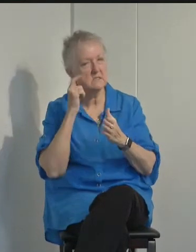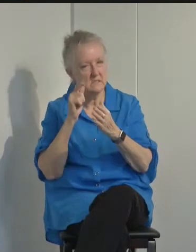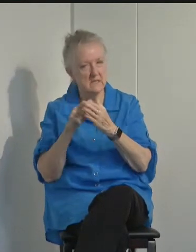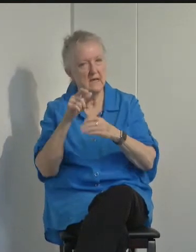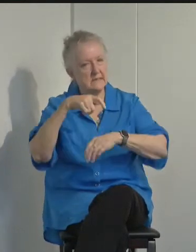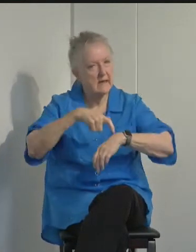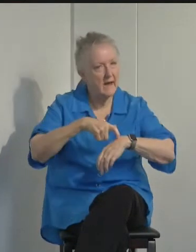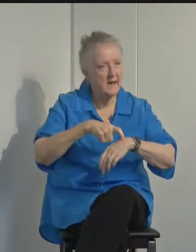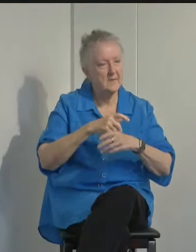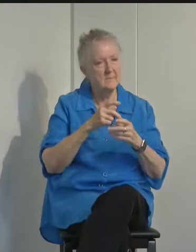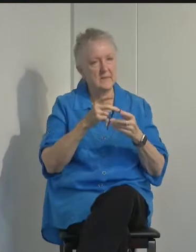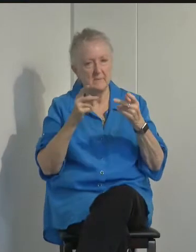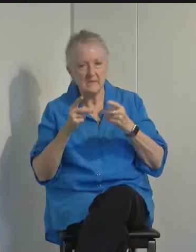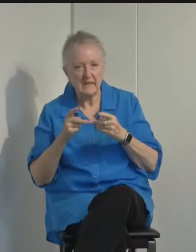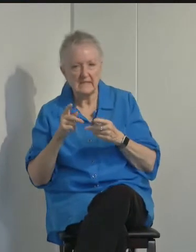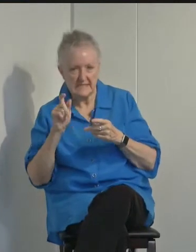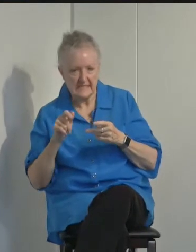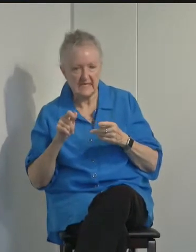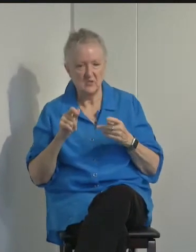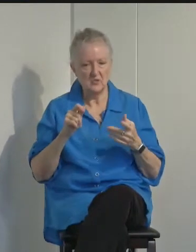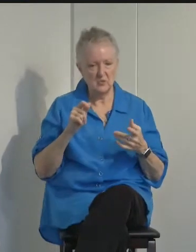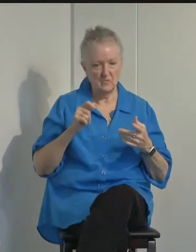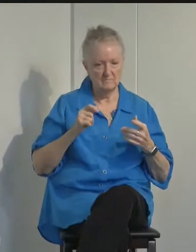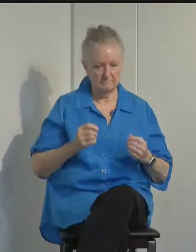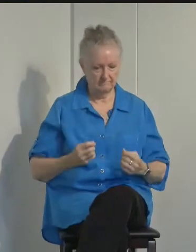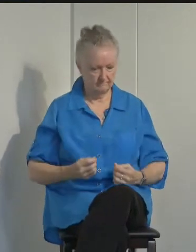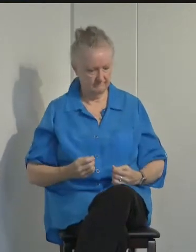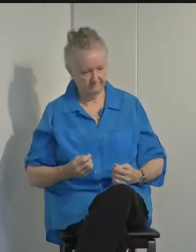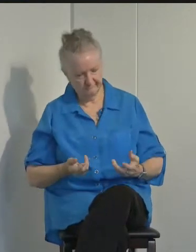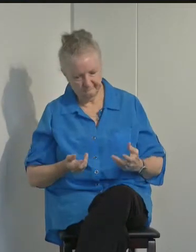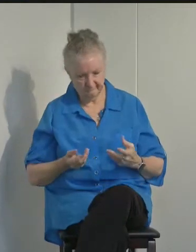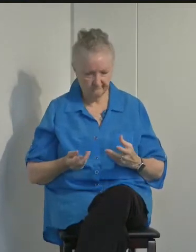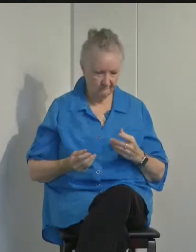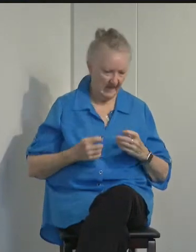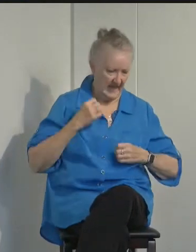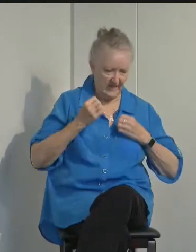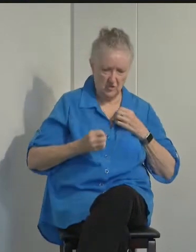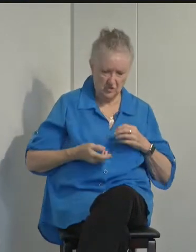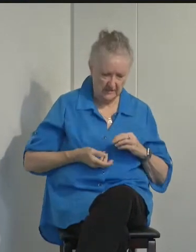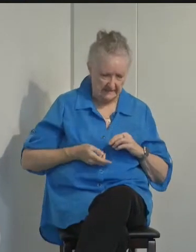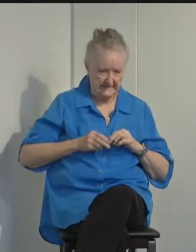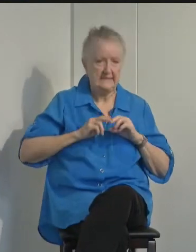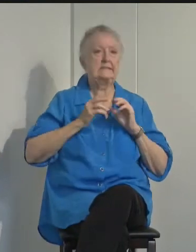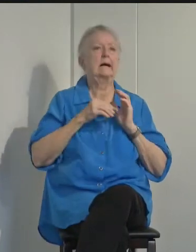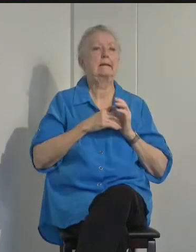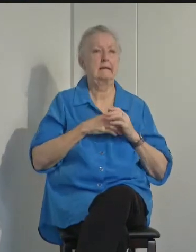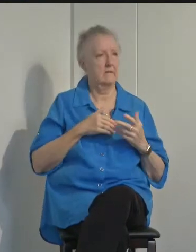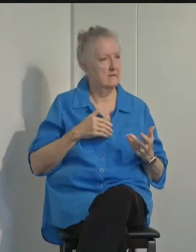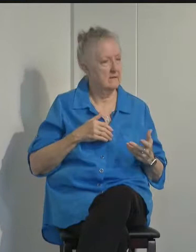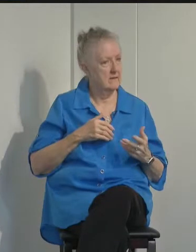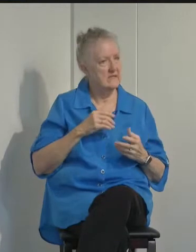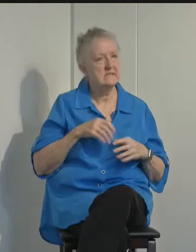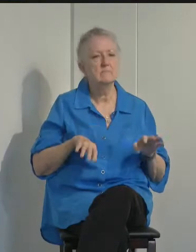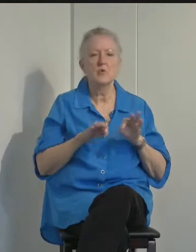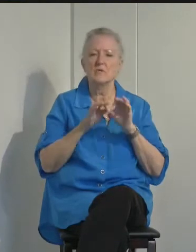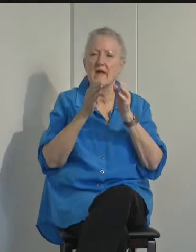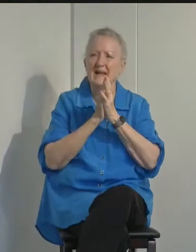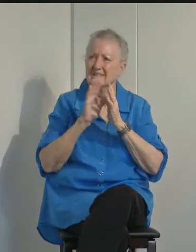and the space that we need to recharge. It's important to ask for help and support when needed.